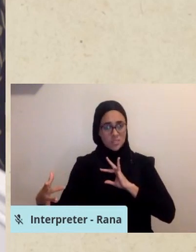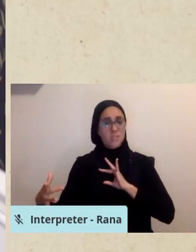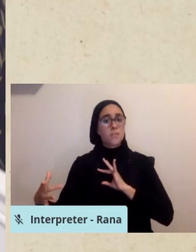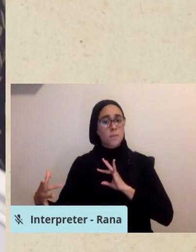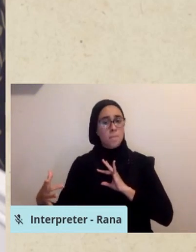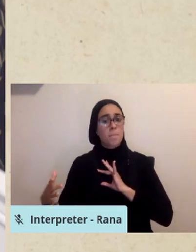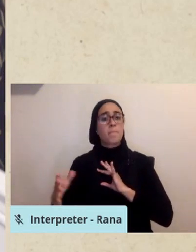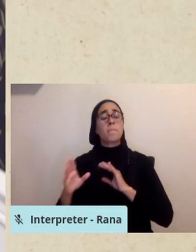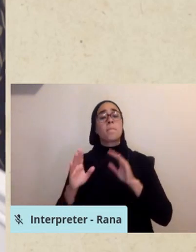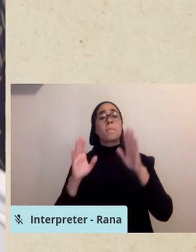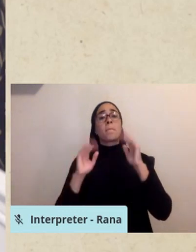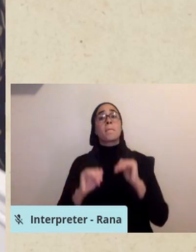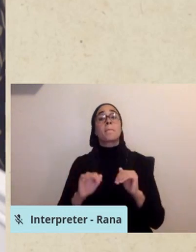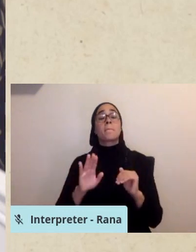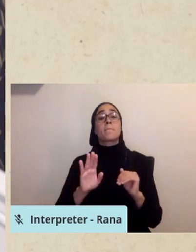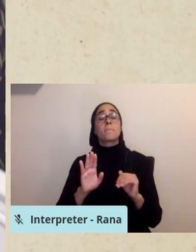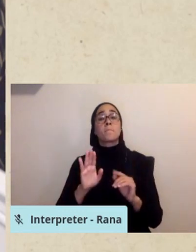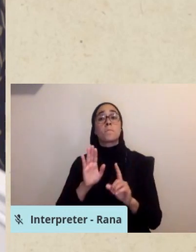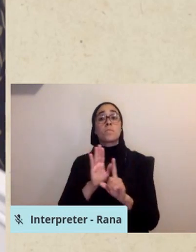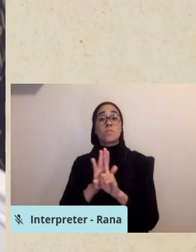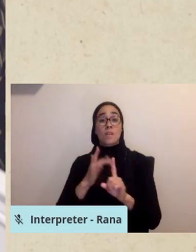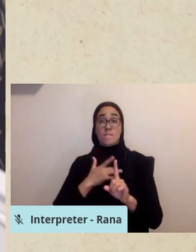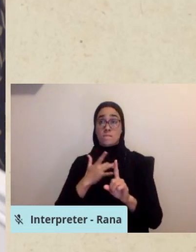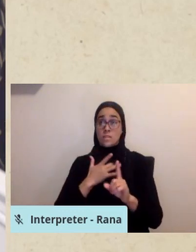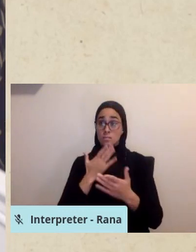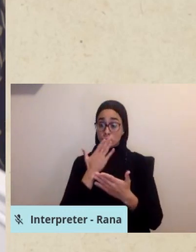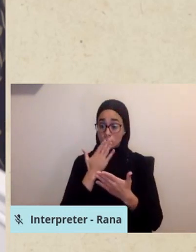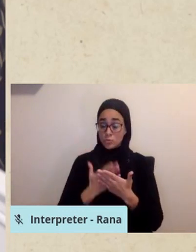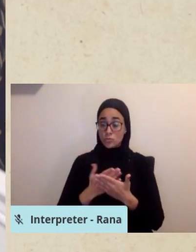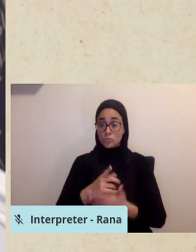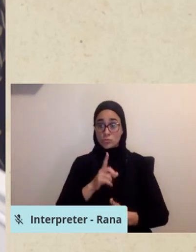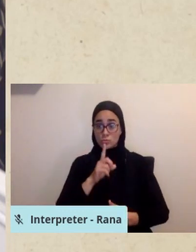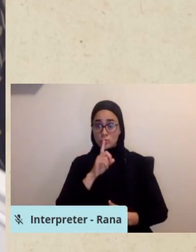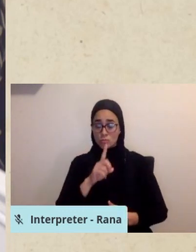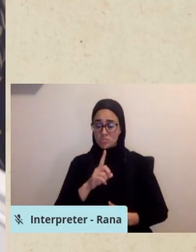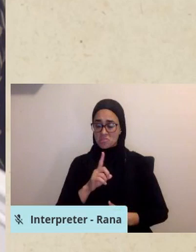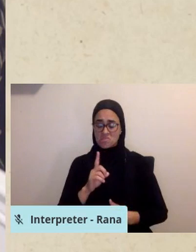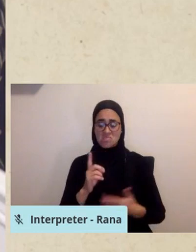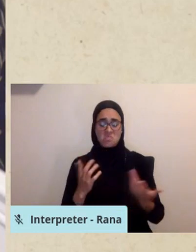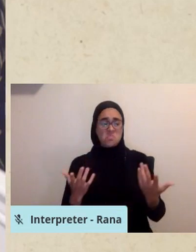It undermines what goodness and trueness are for that person.